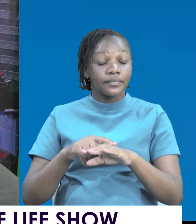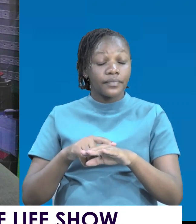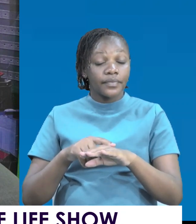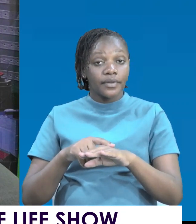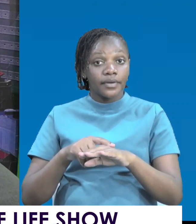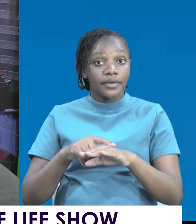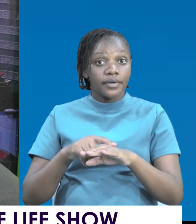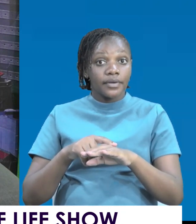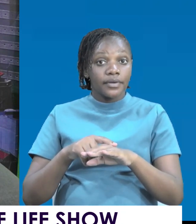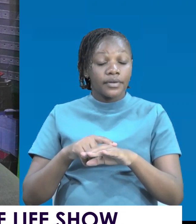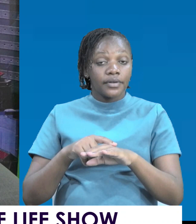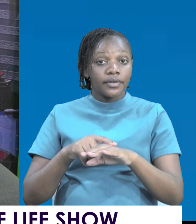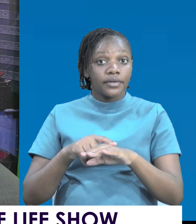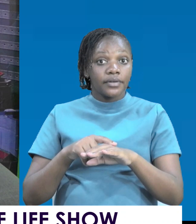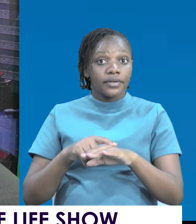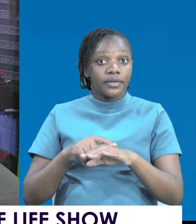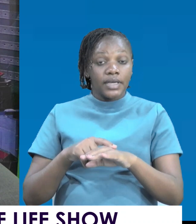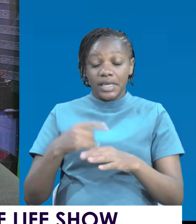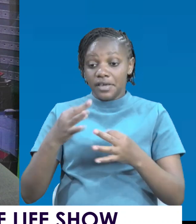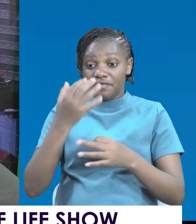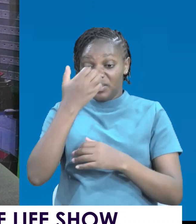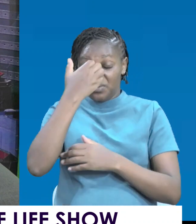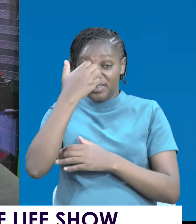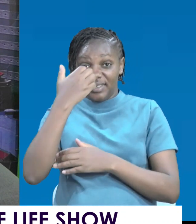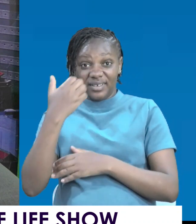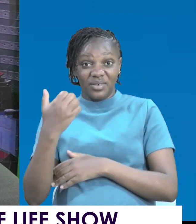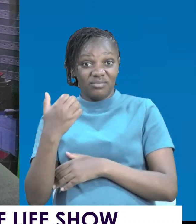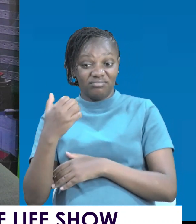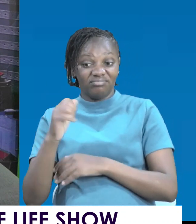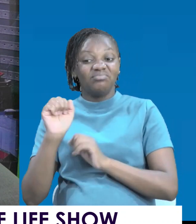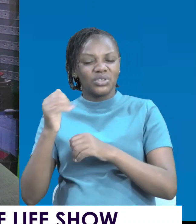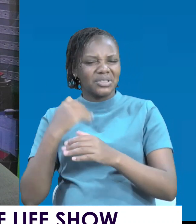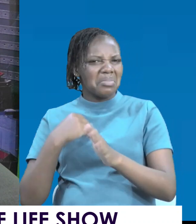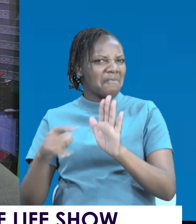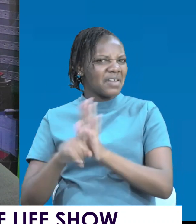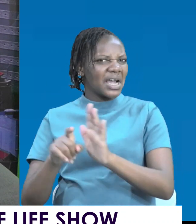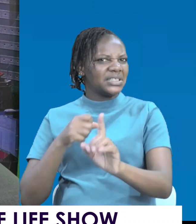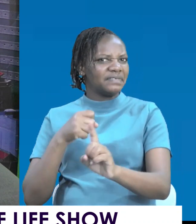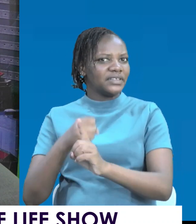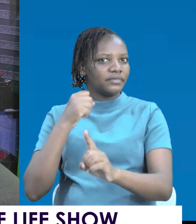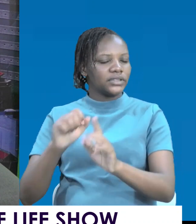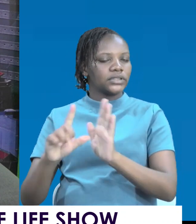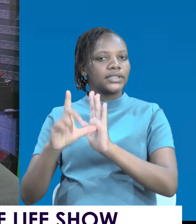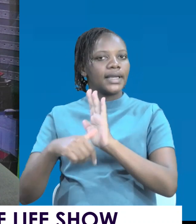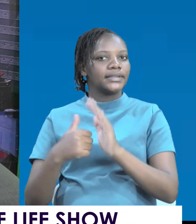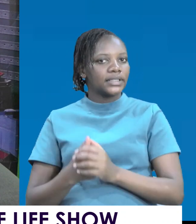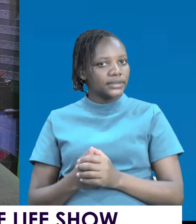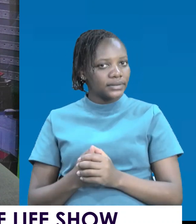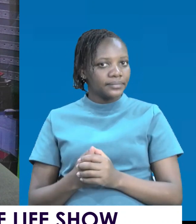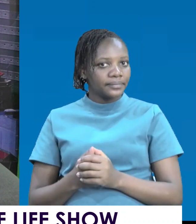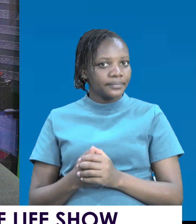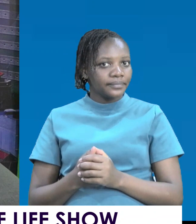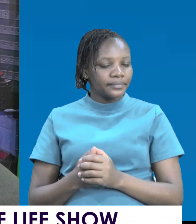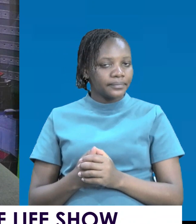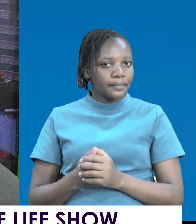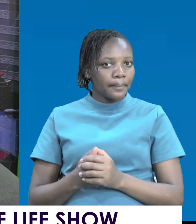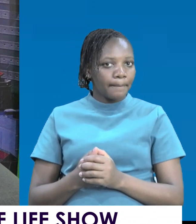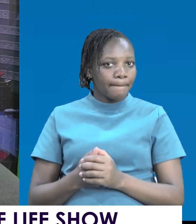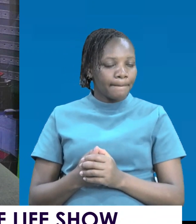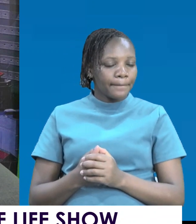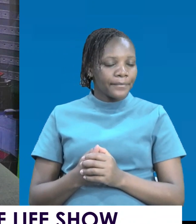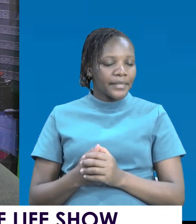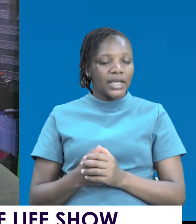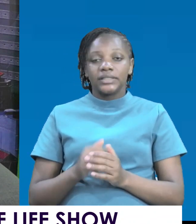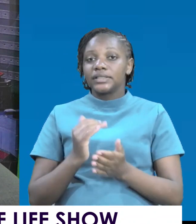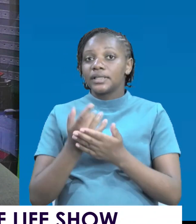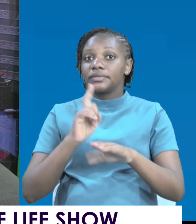population. It trickles down. You may not understand the power of one. The power of one leader. You